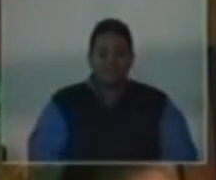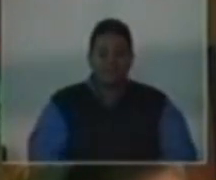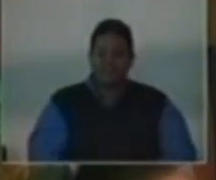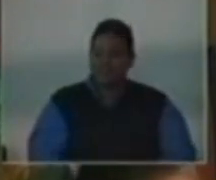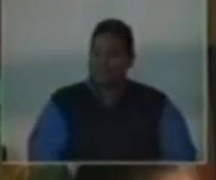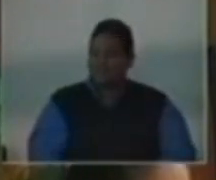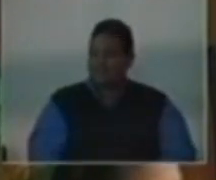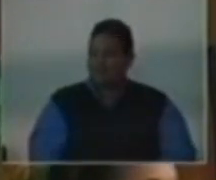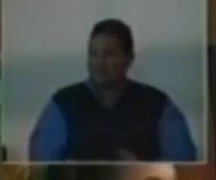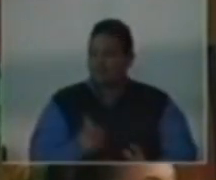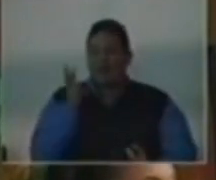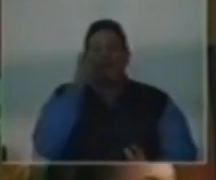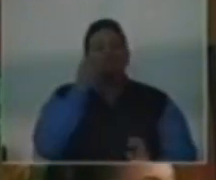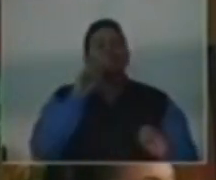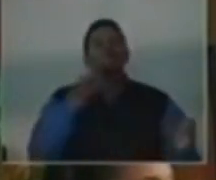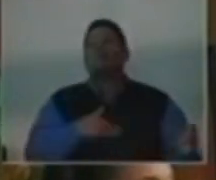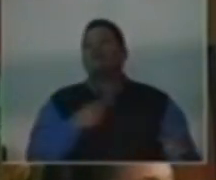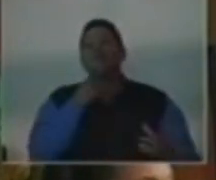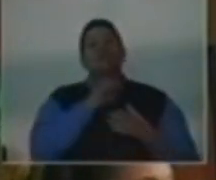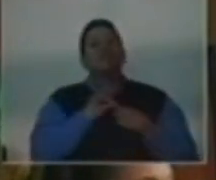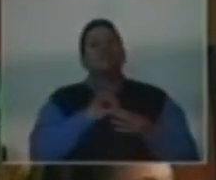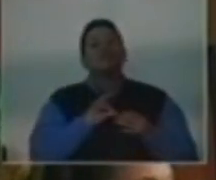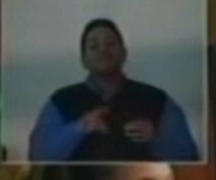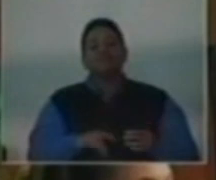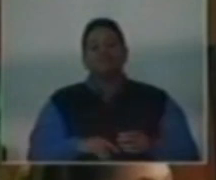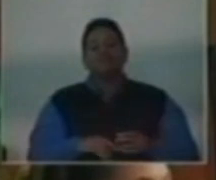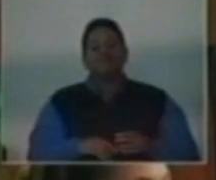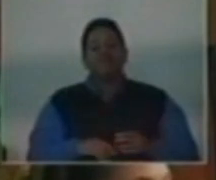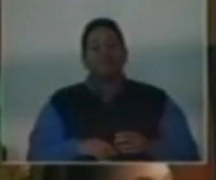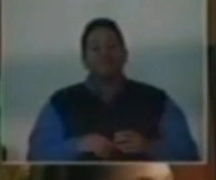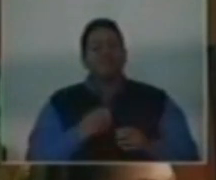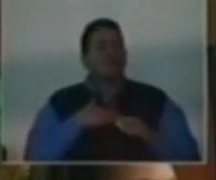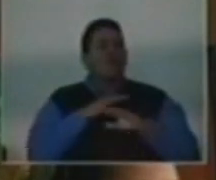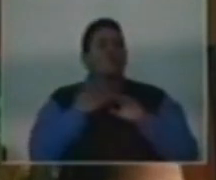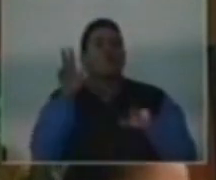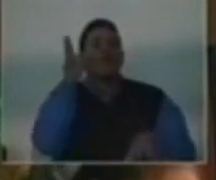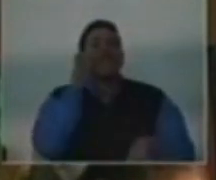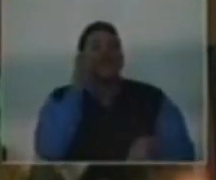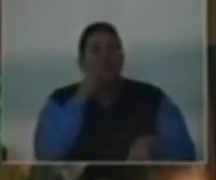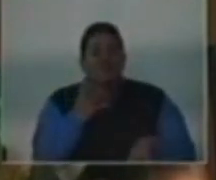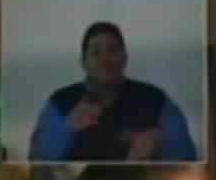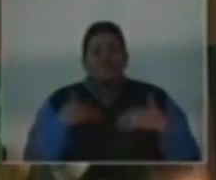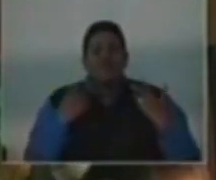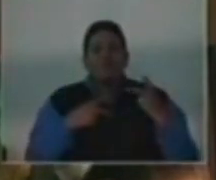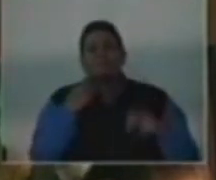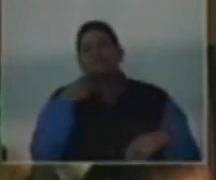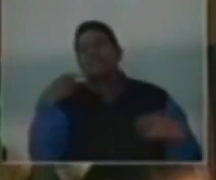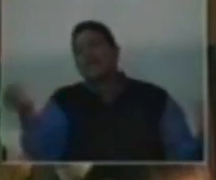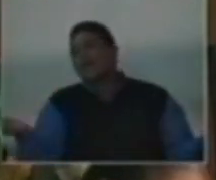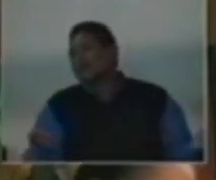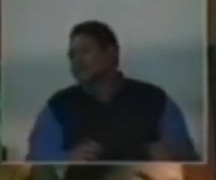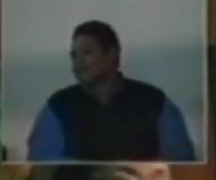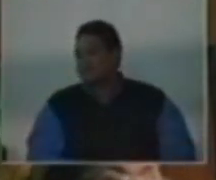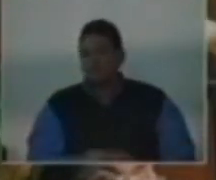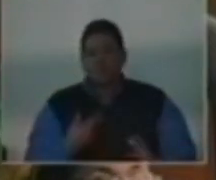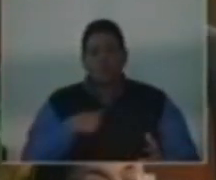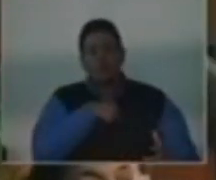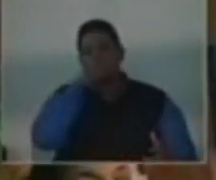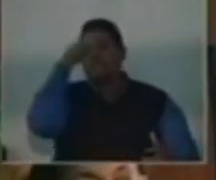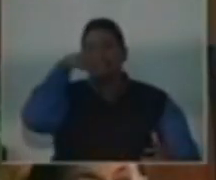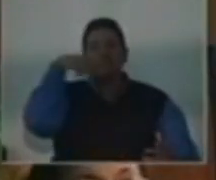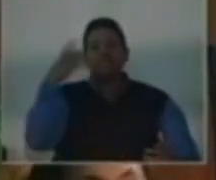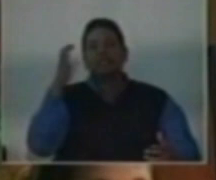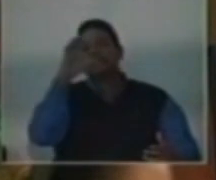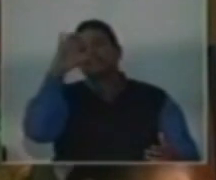I don't hear that. I don't hear, Mr. Speaker, young people saying that we need